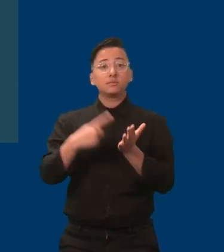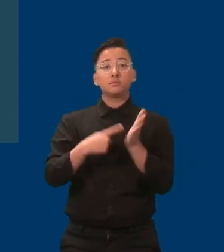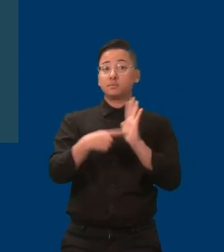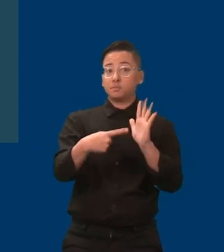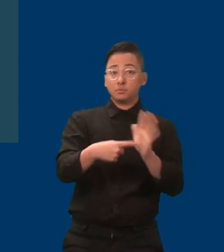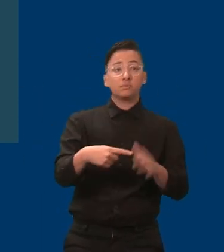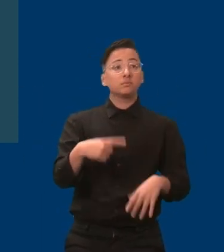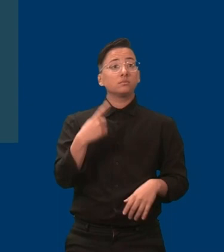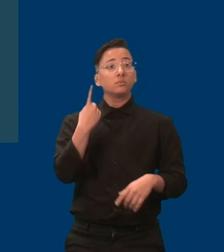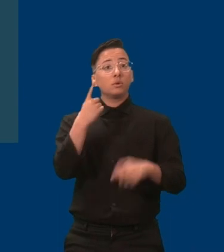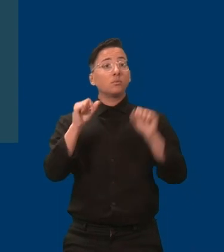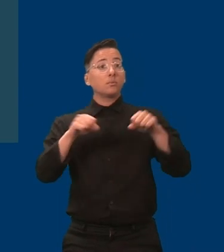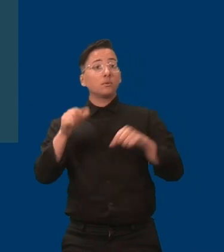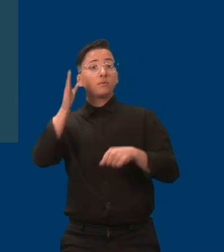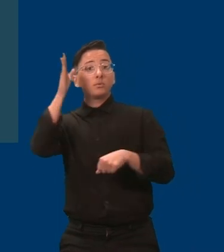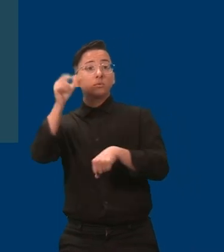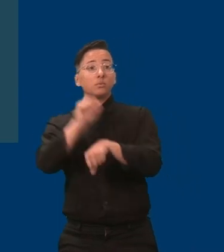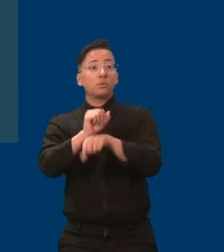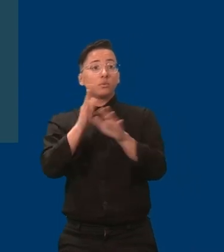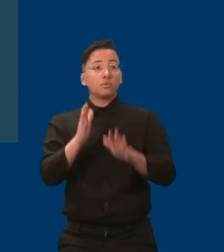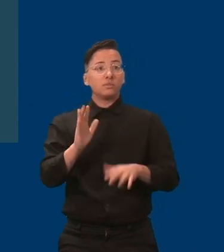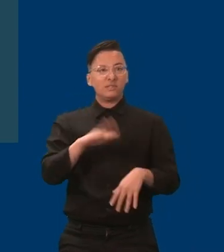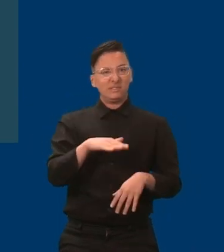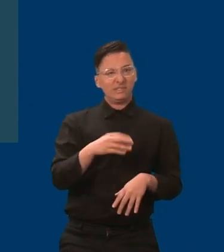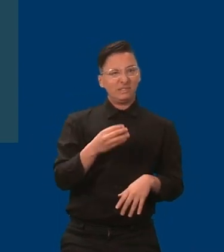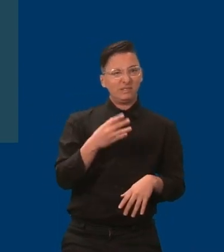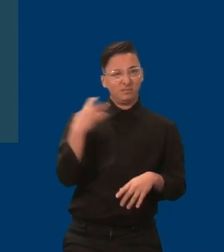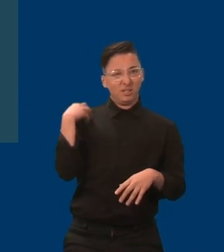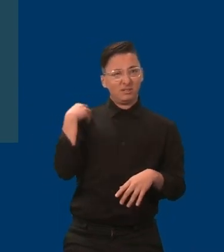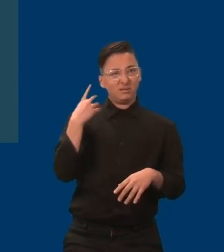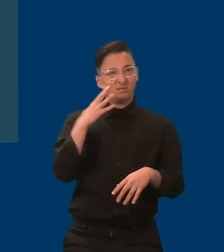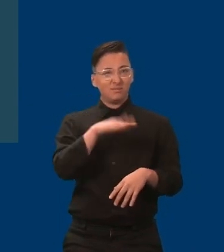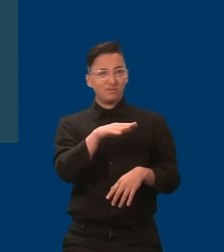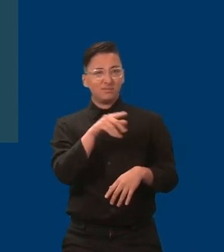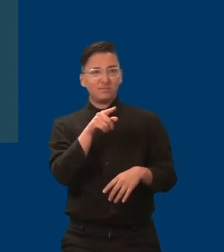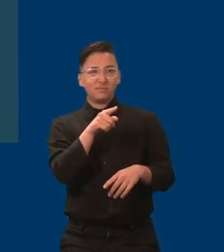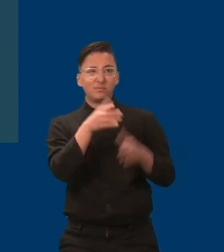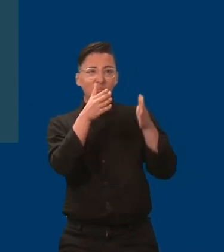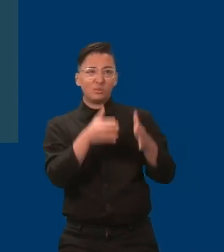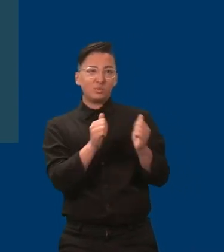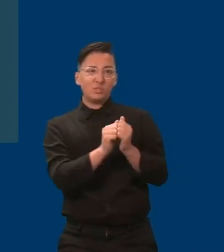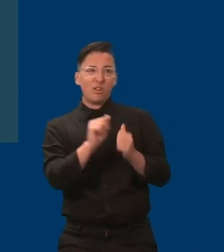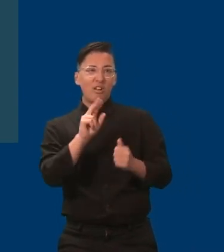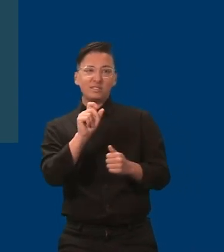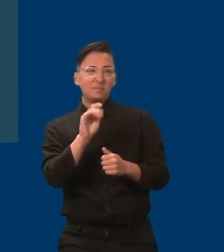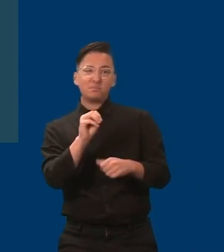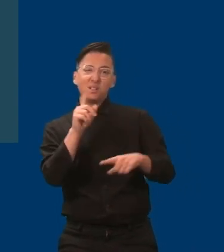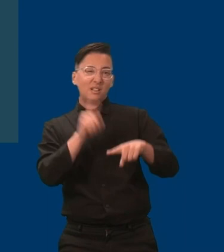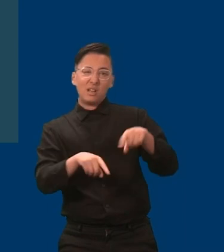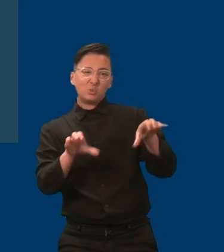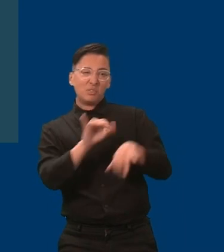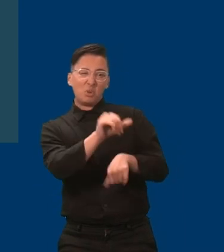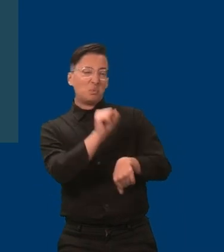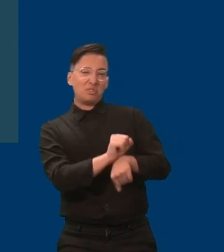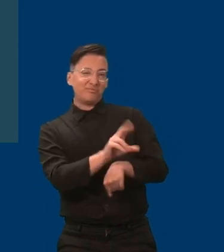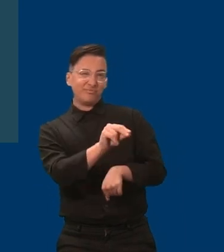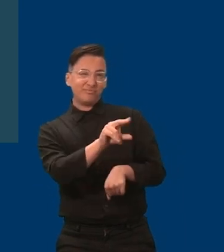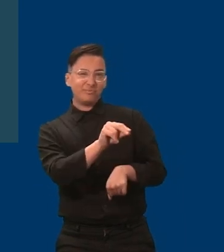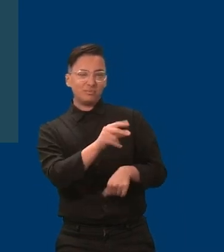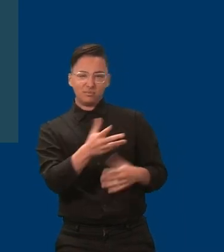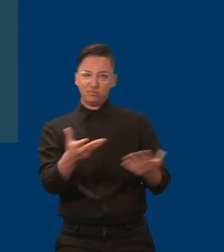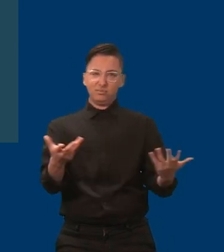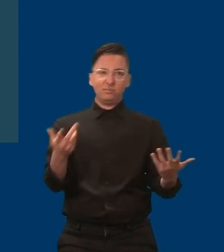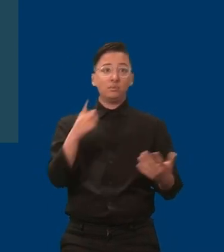that an autistic person cannot do a specific job or being berated and called the R word by a supervisor.